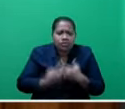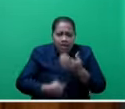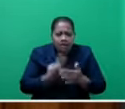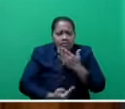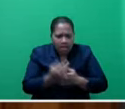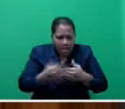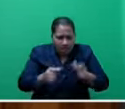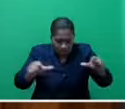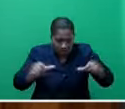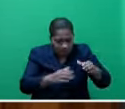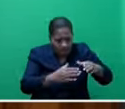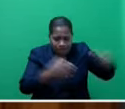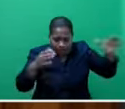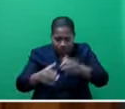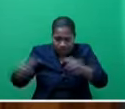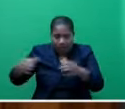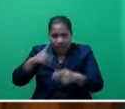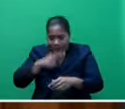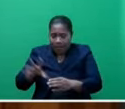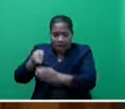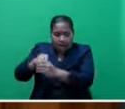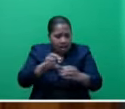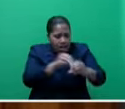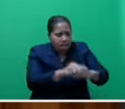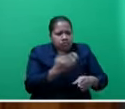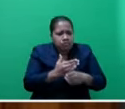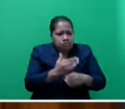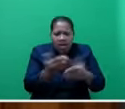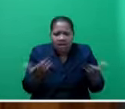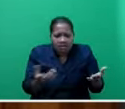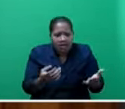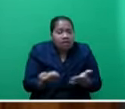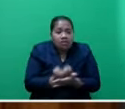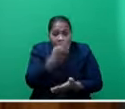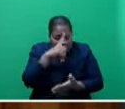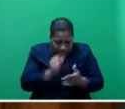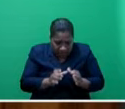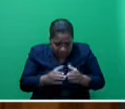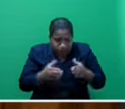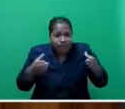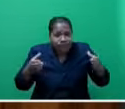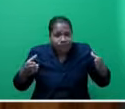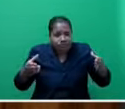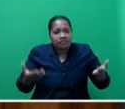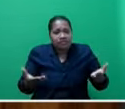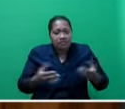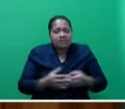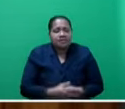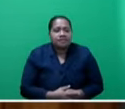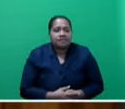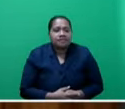and generating over $100 million per year in revenue, which could form the basis of Fiji's agricultural revolution.